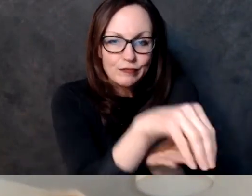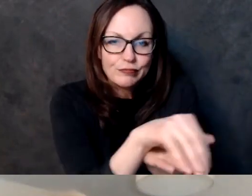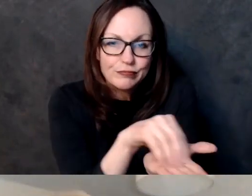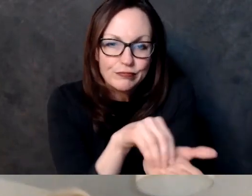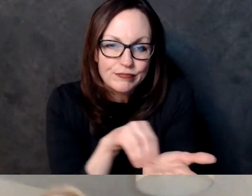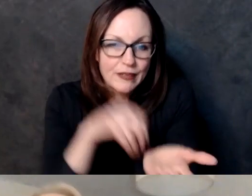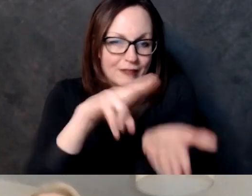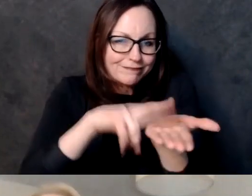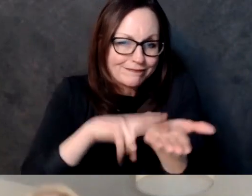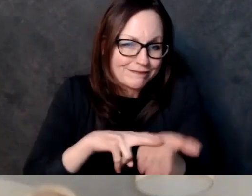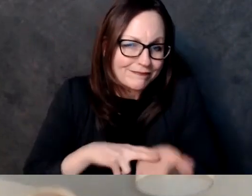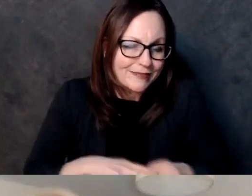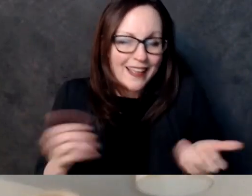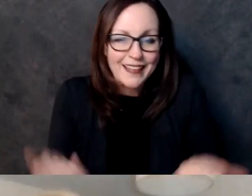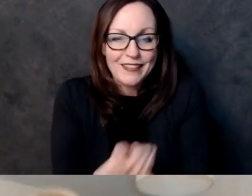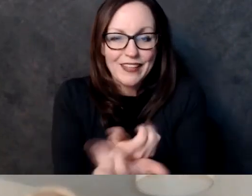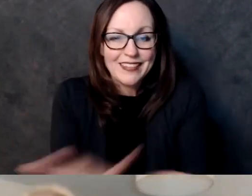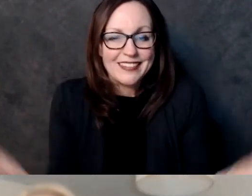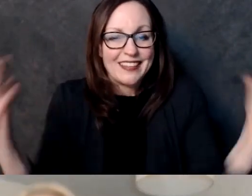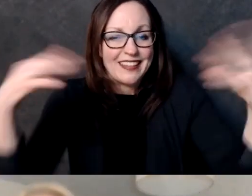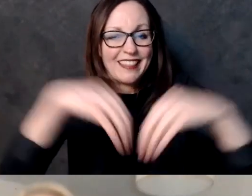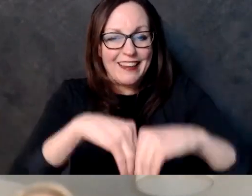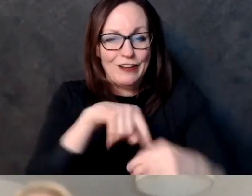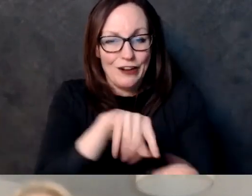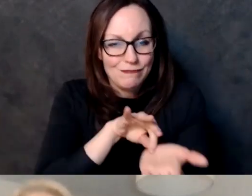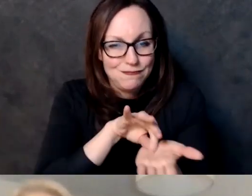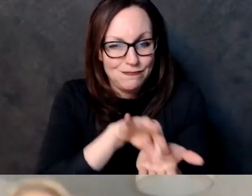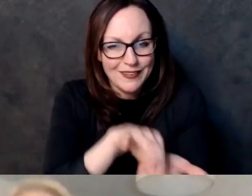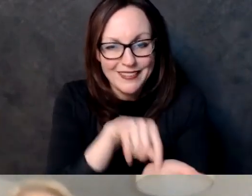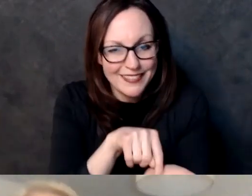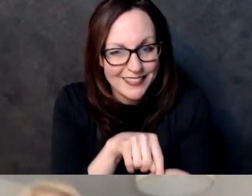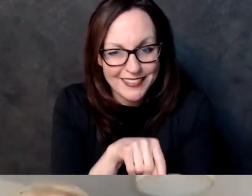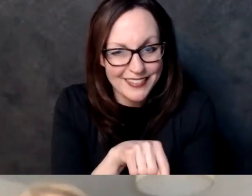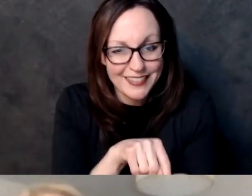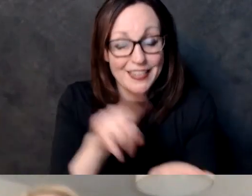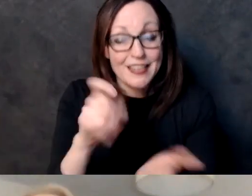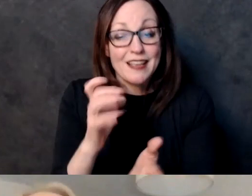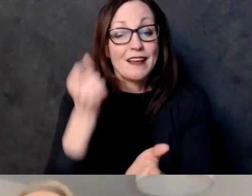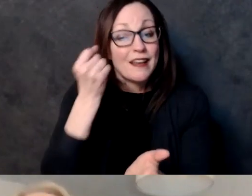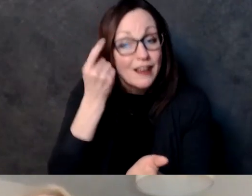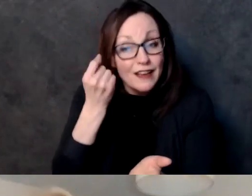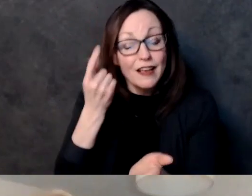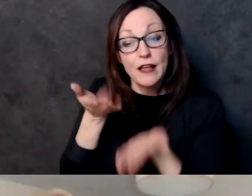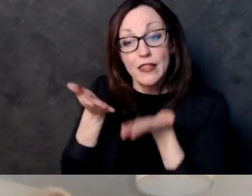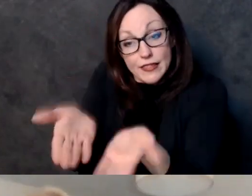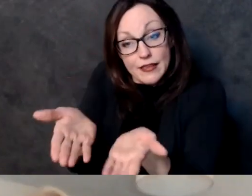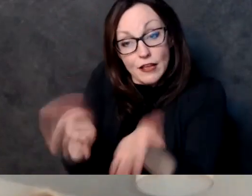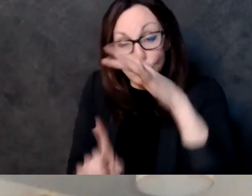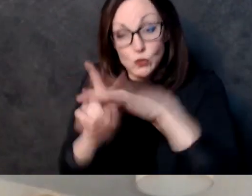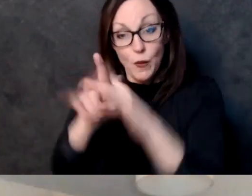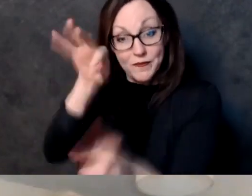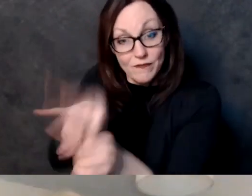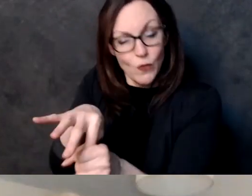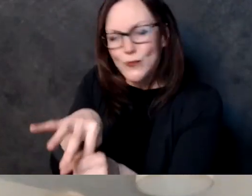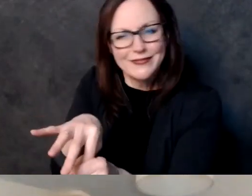inspector over there like the next day there were 90 people that voted in person in that building and this is